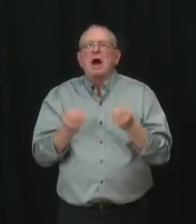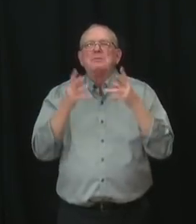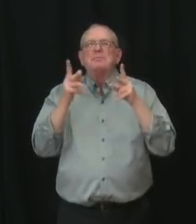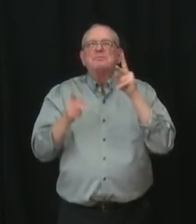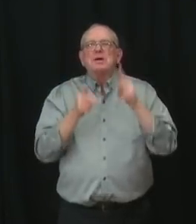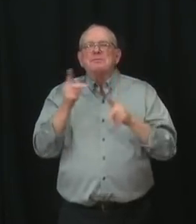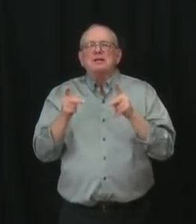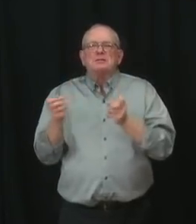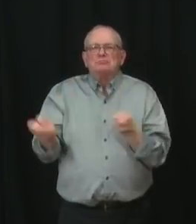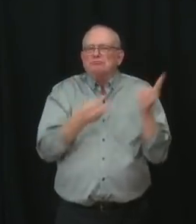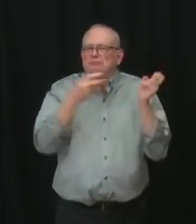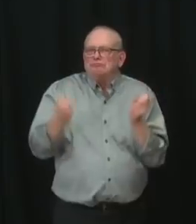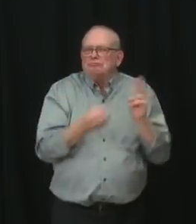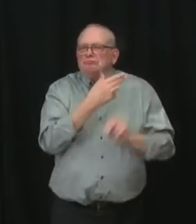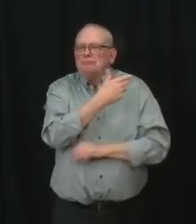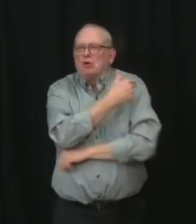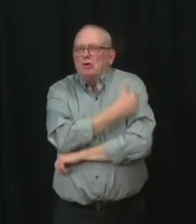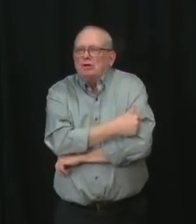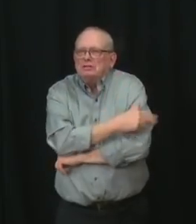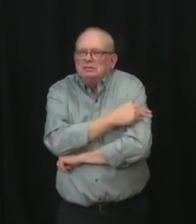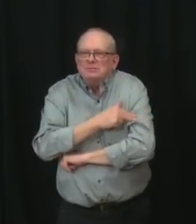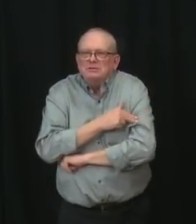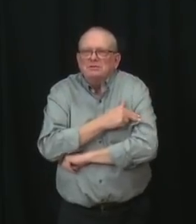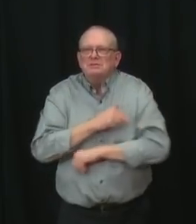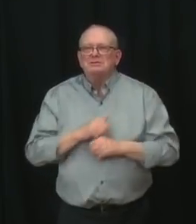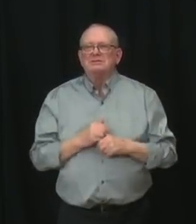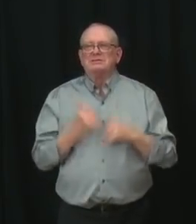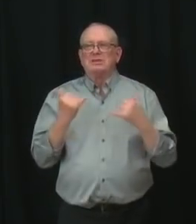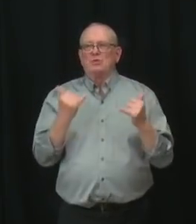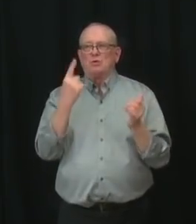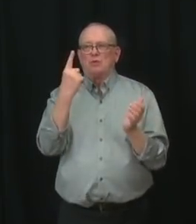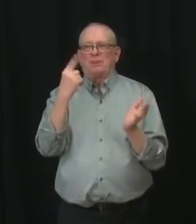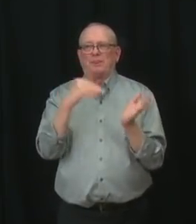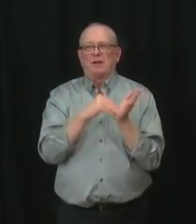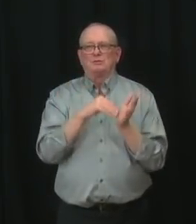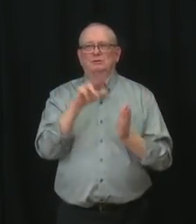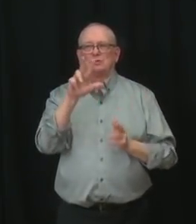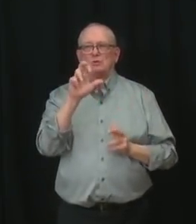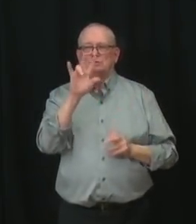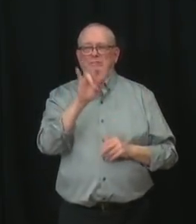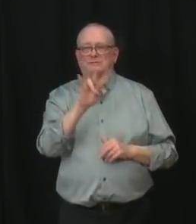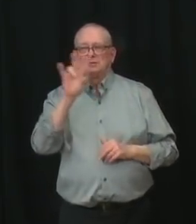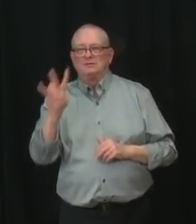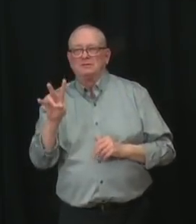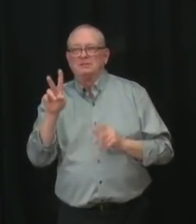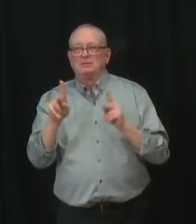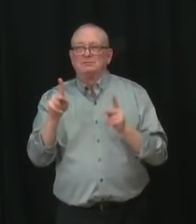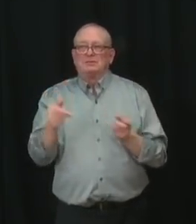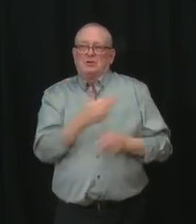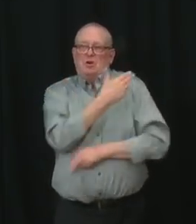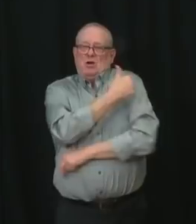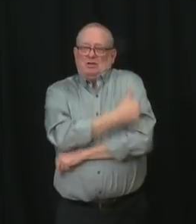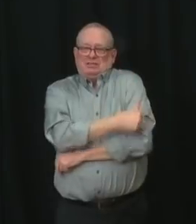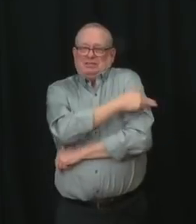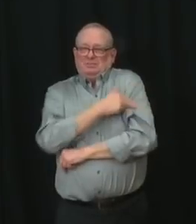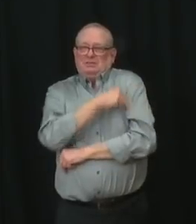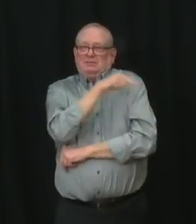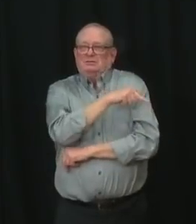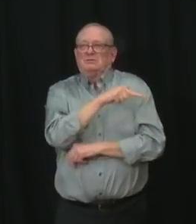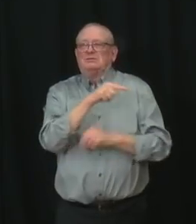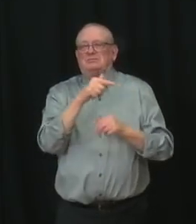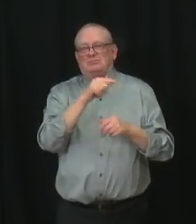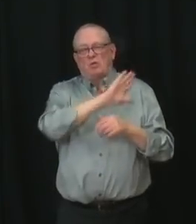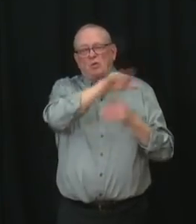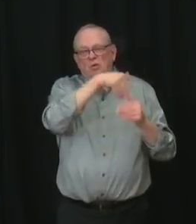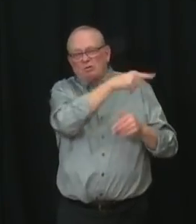,377 people in hospital who have tested positive for COVID-19, which is an increase of about 30%